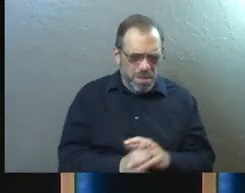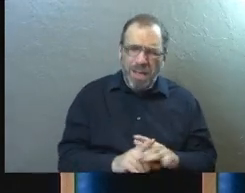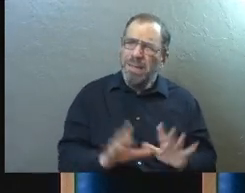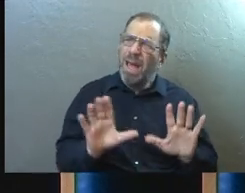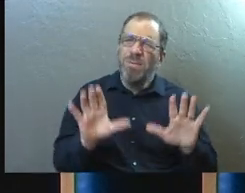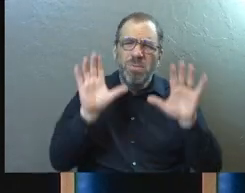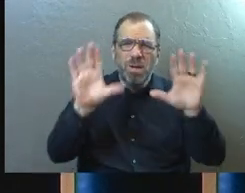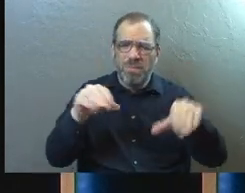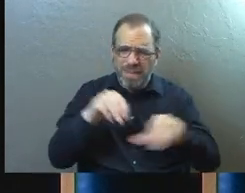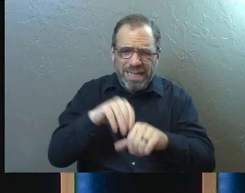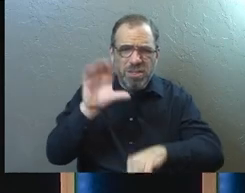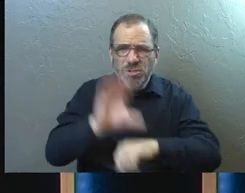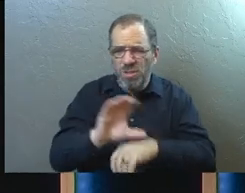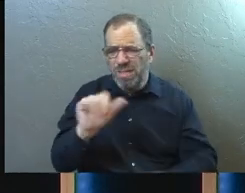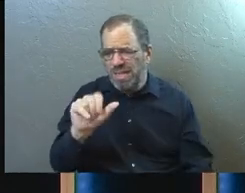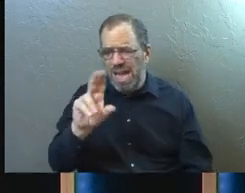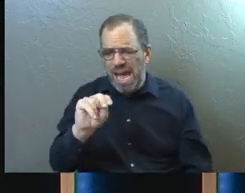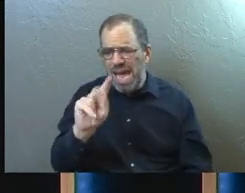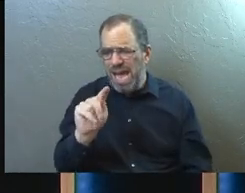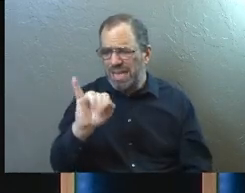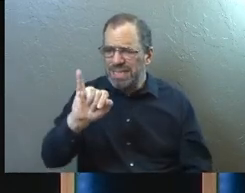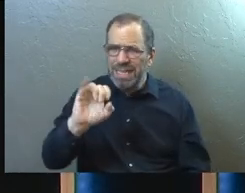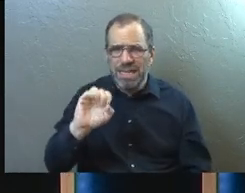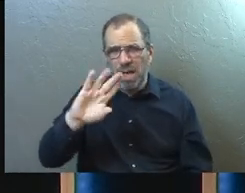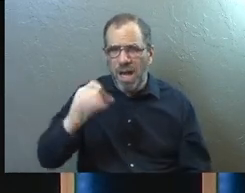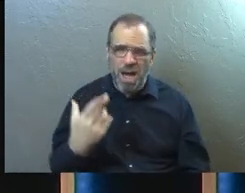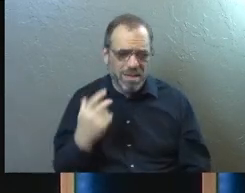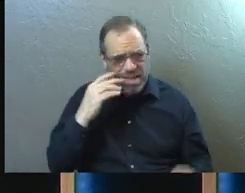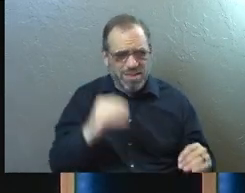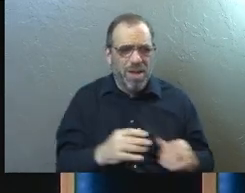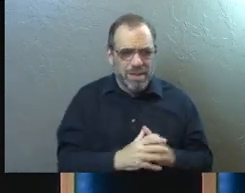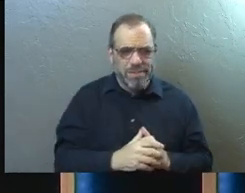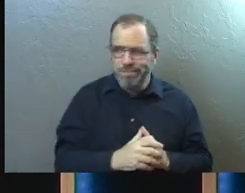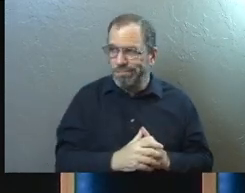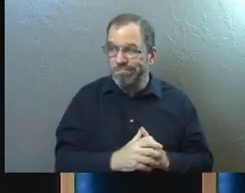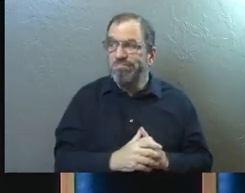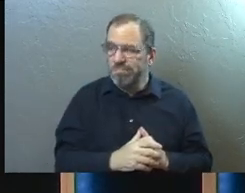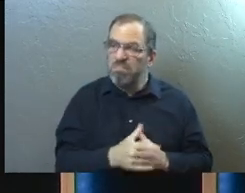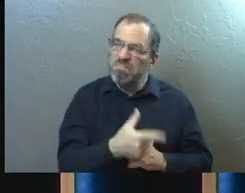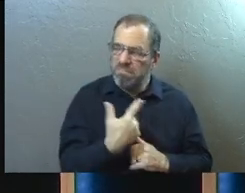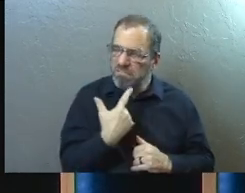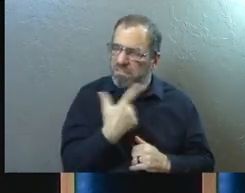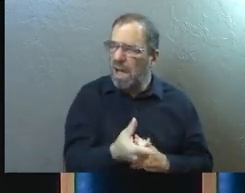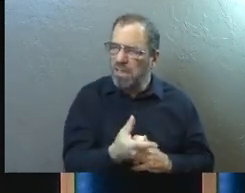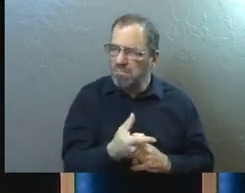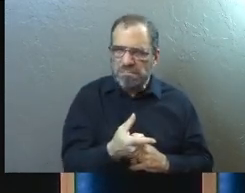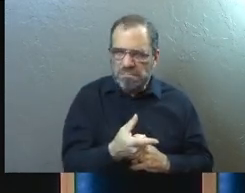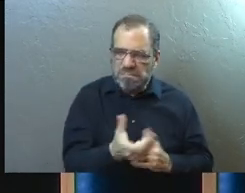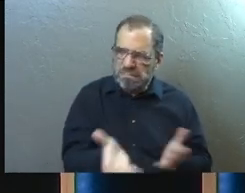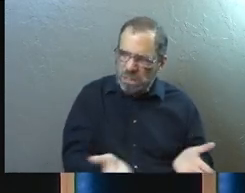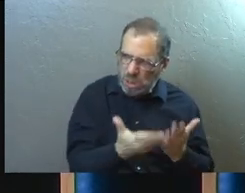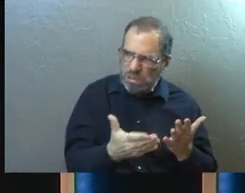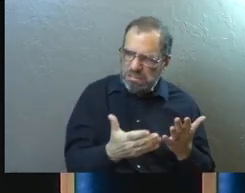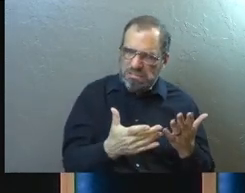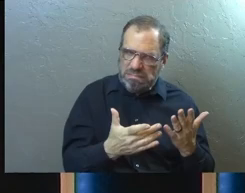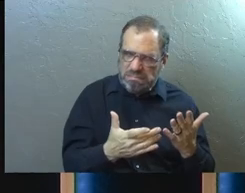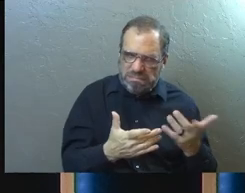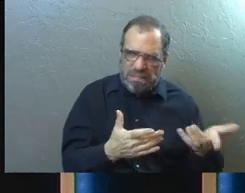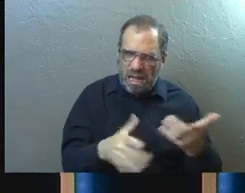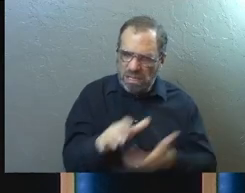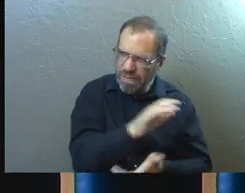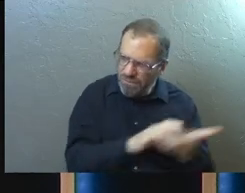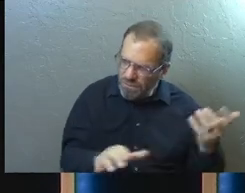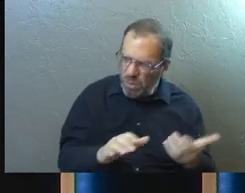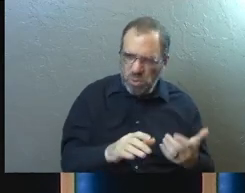Wonderful things happening in the church in Antioch. People believing. These guys show up and they kind of create a bit of a stir. And now these people are